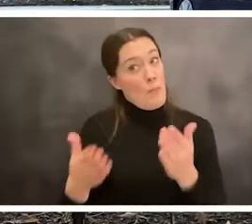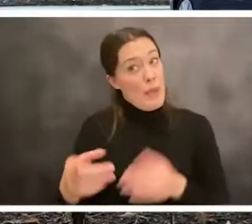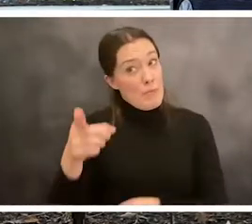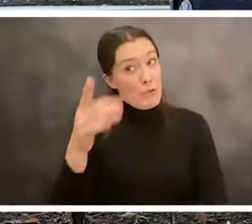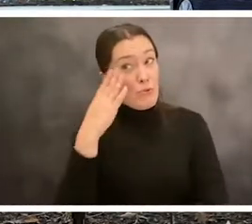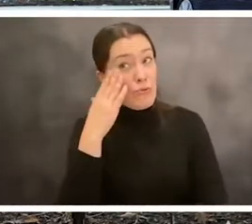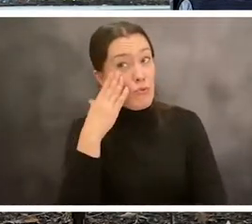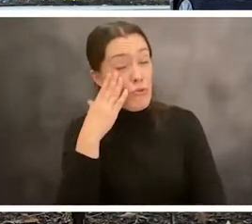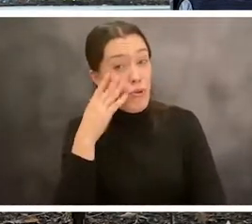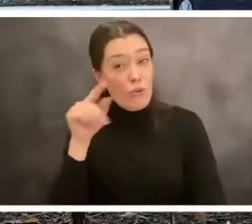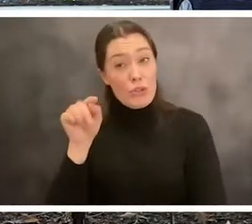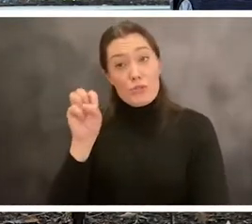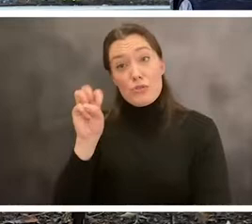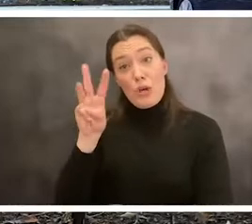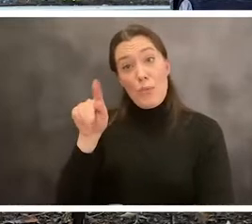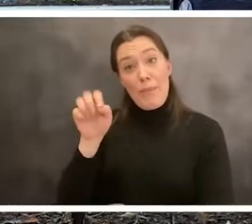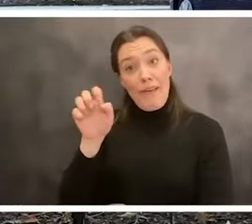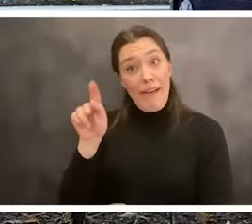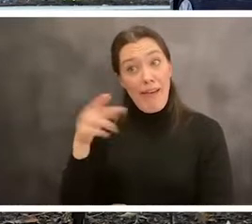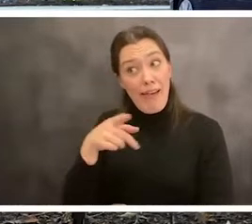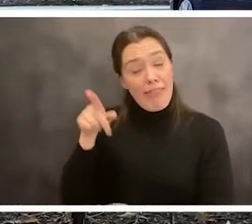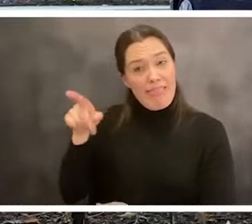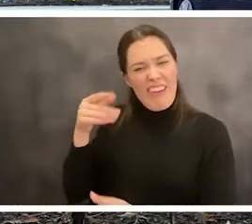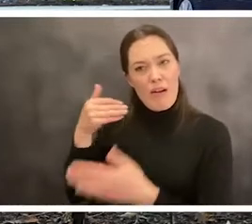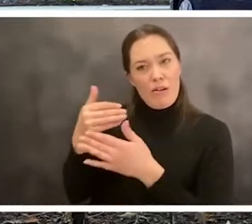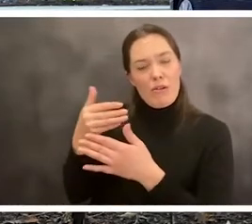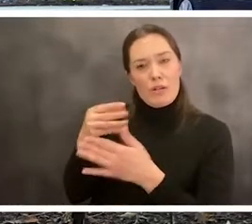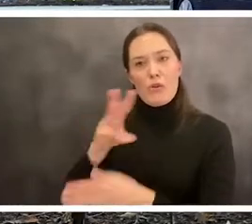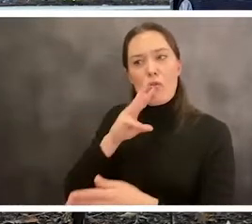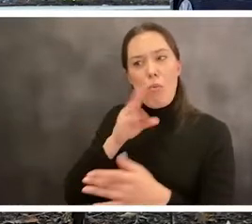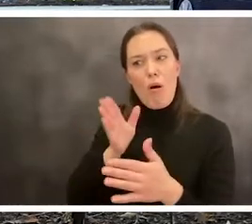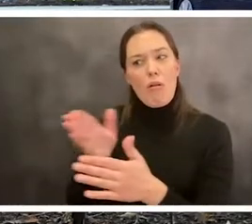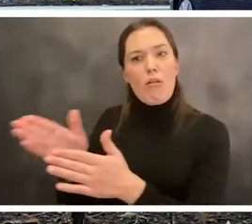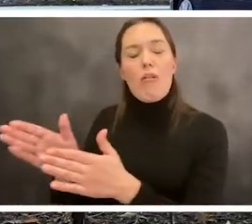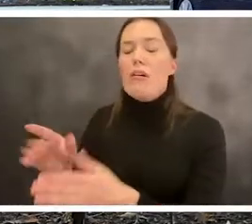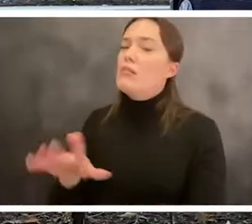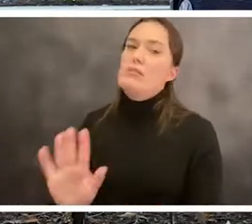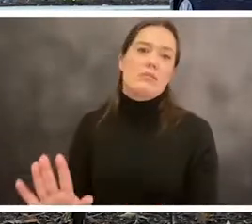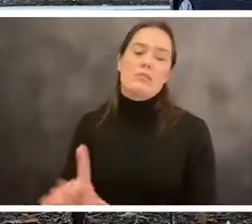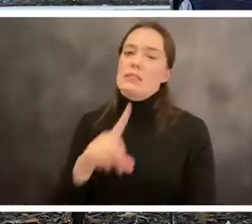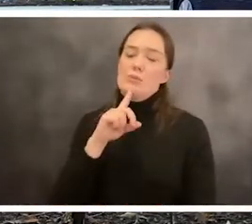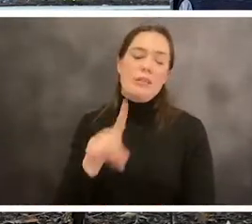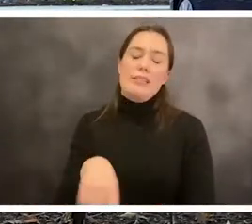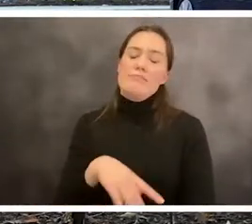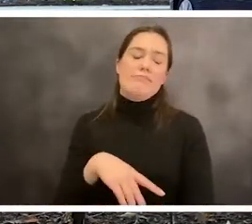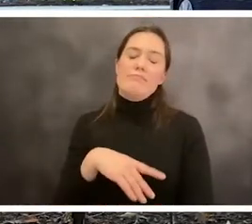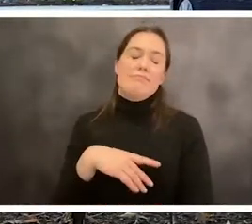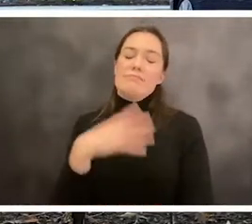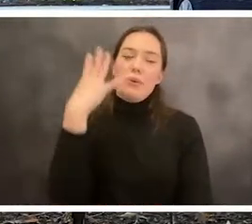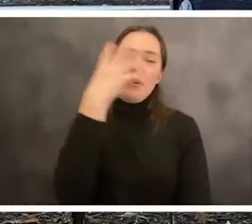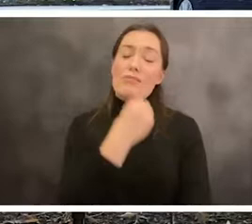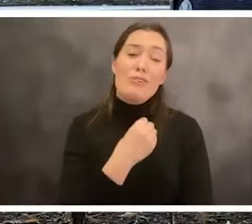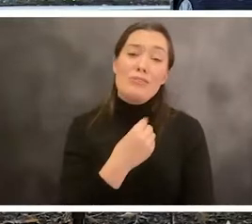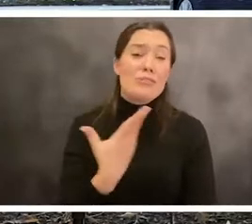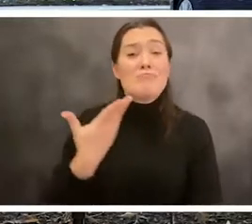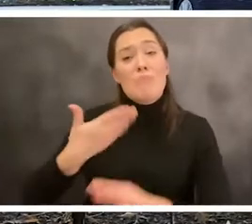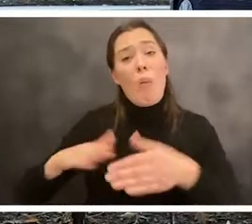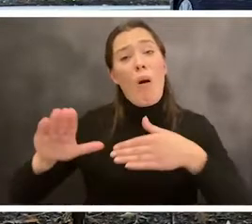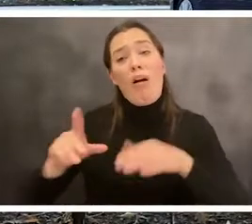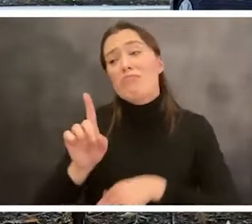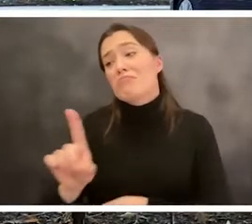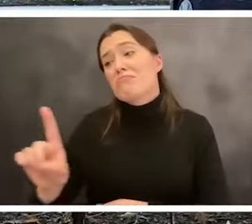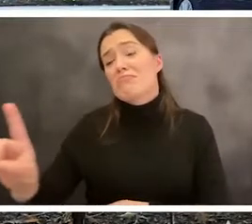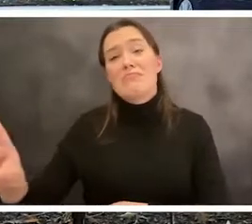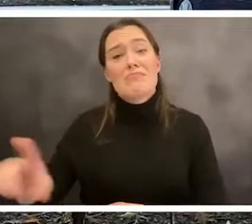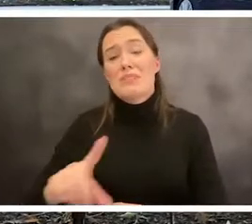discovered the towpath right along the canal. Yeah. That's just like such a treat, um, to be able to just to walk there. It's